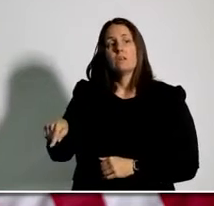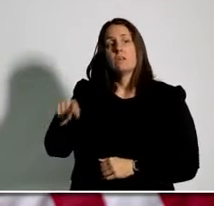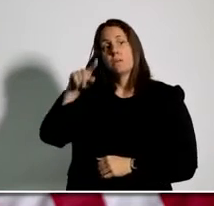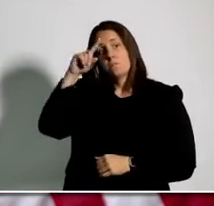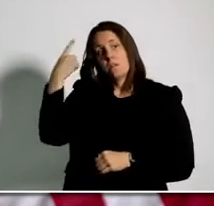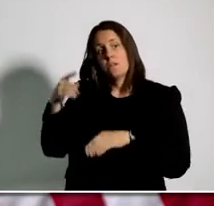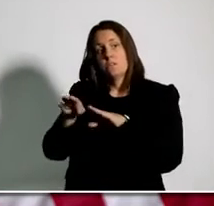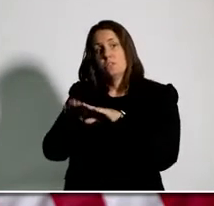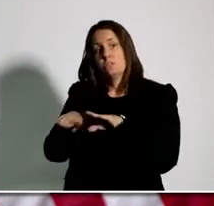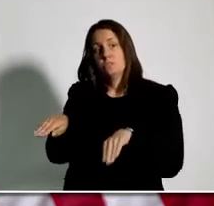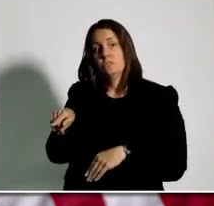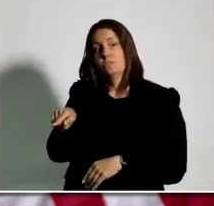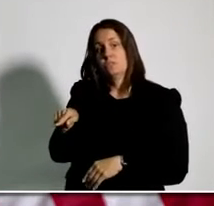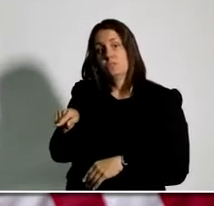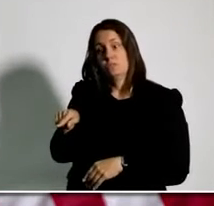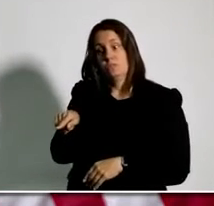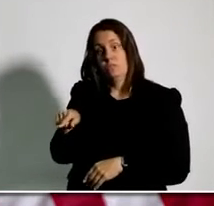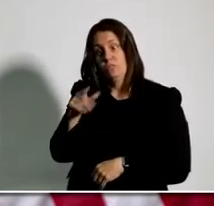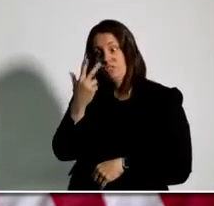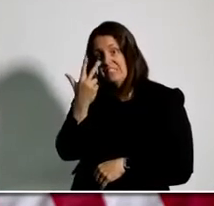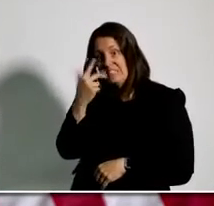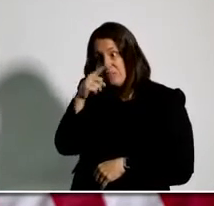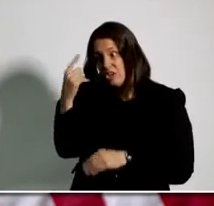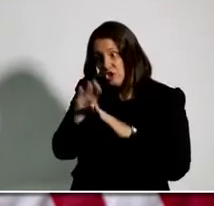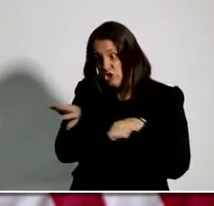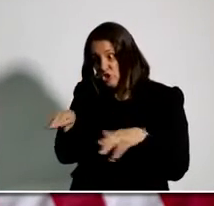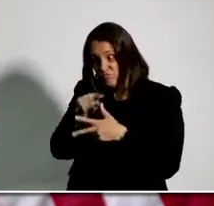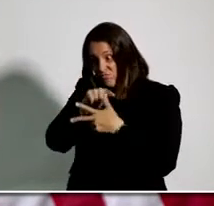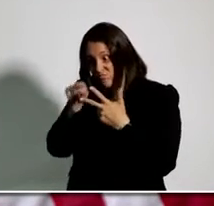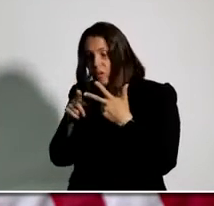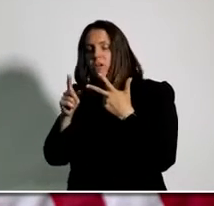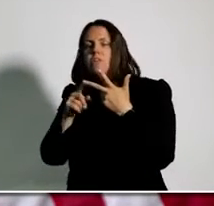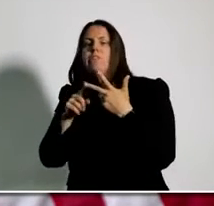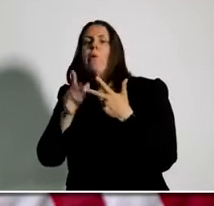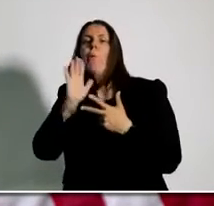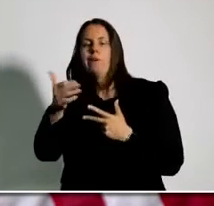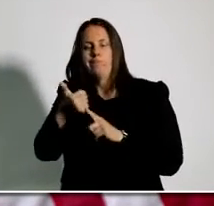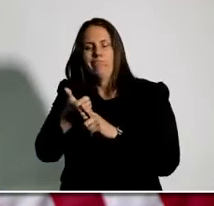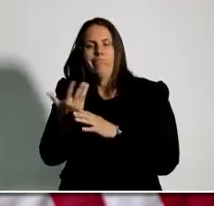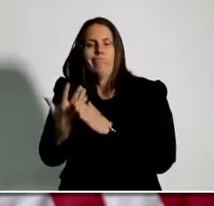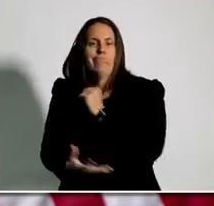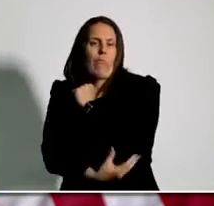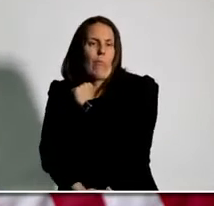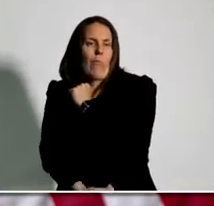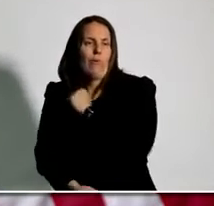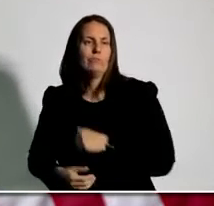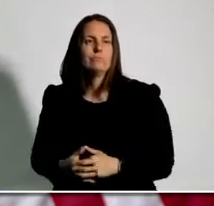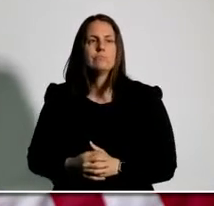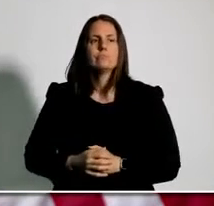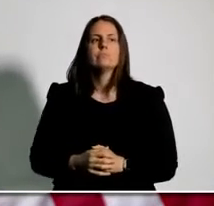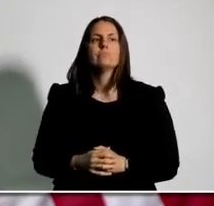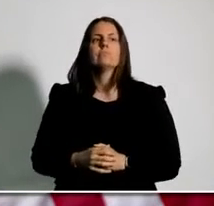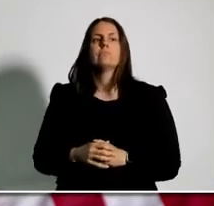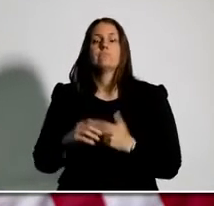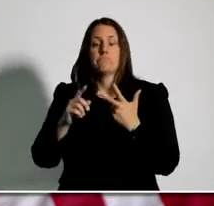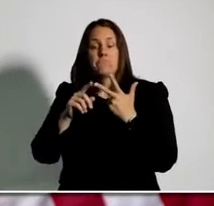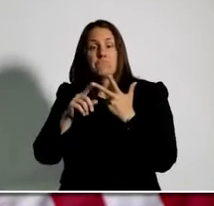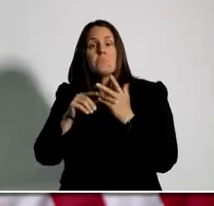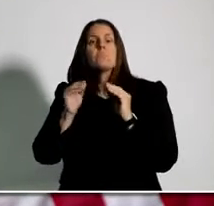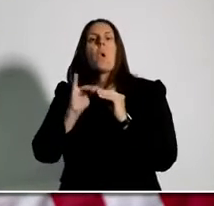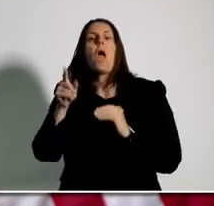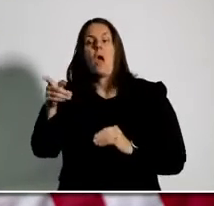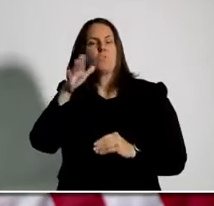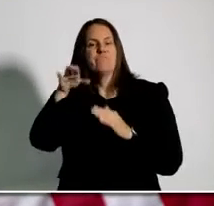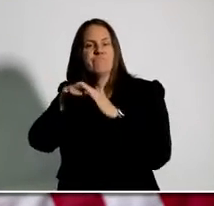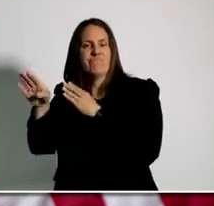more than 11 times more likely to be incarcerated than their white counterparts. In Wisconsin, 85% of white adults